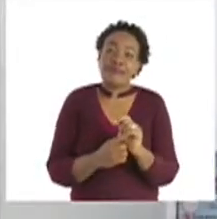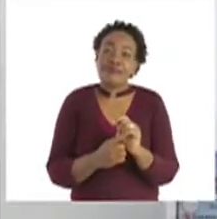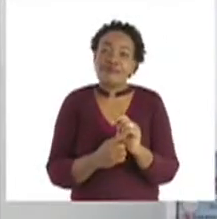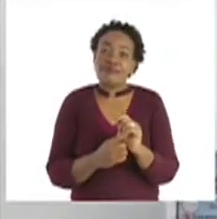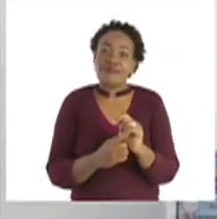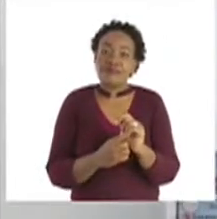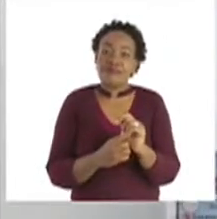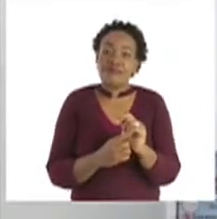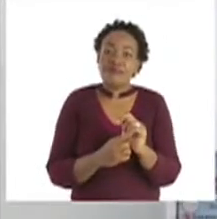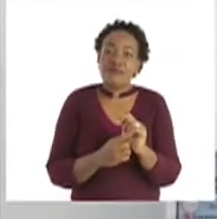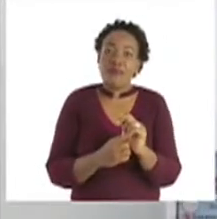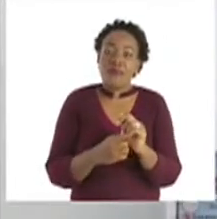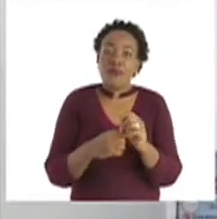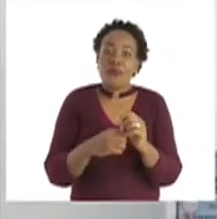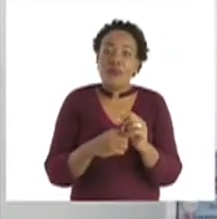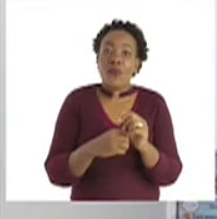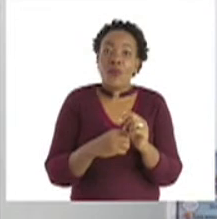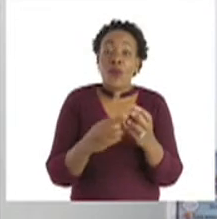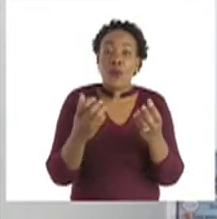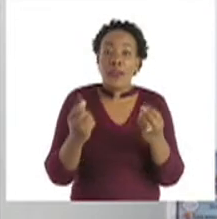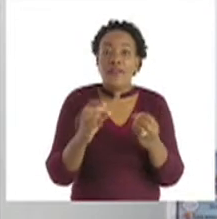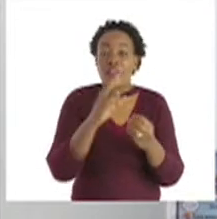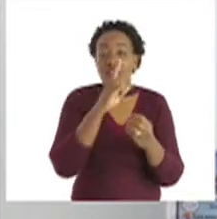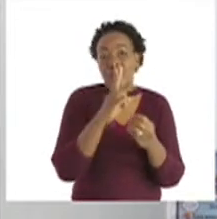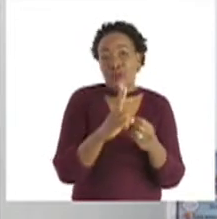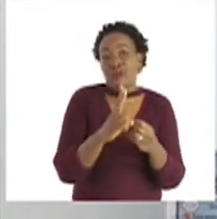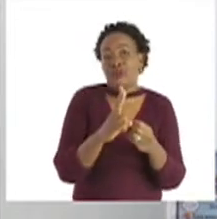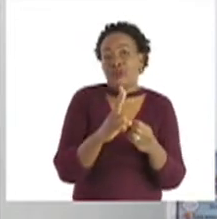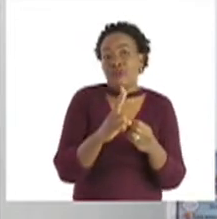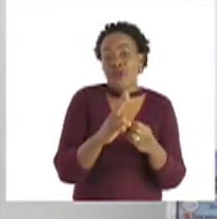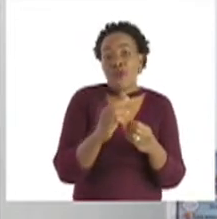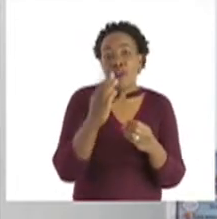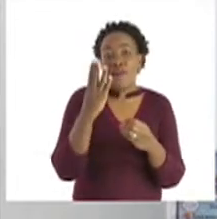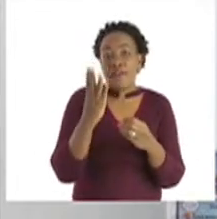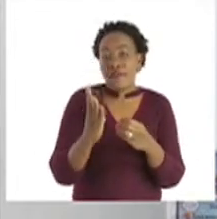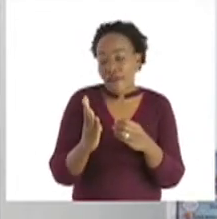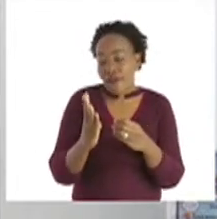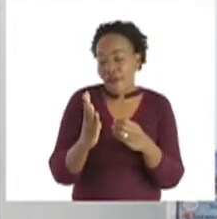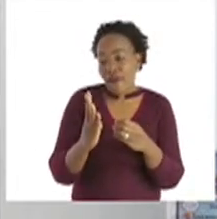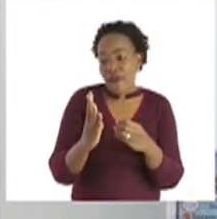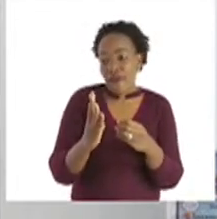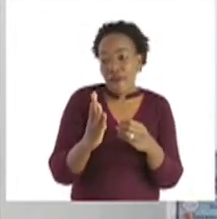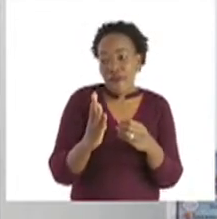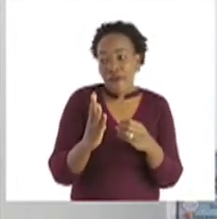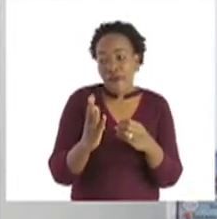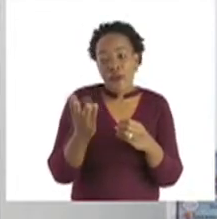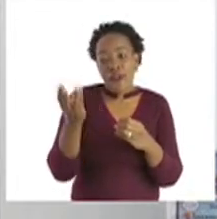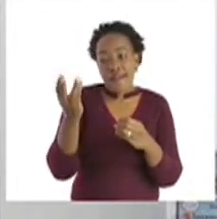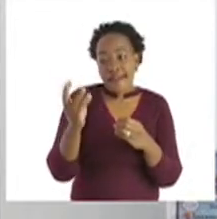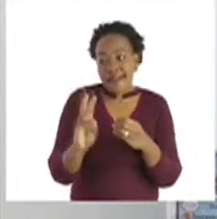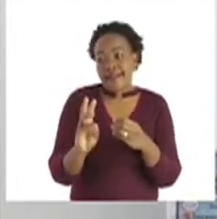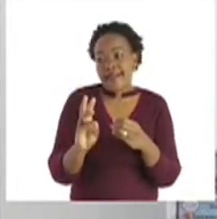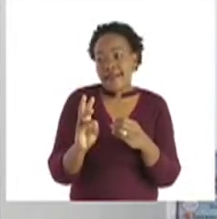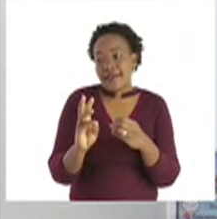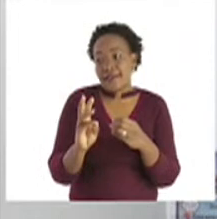We said there's a 2, there's a 4, we have 6,